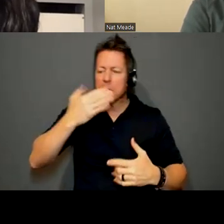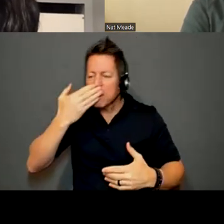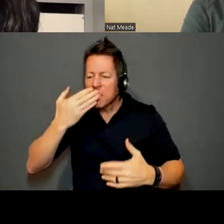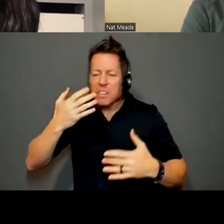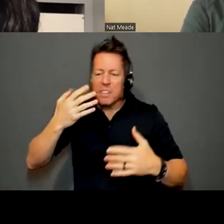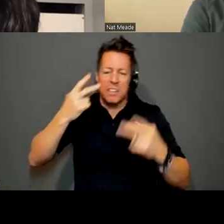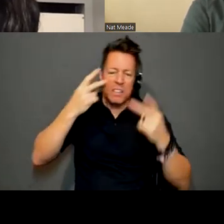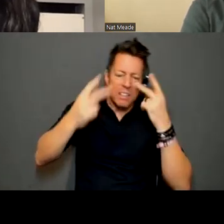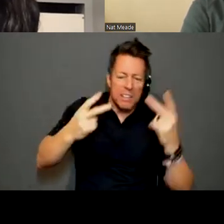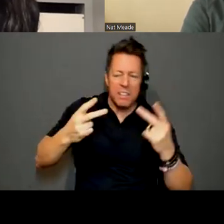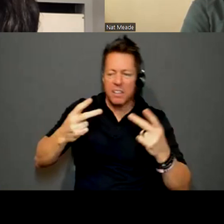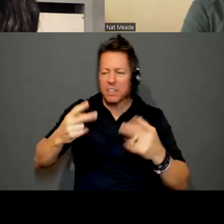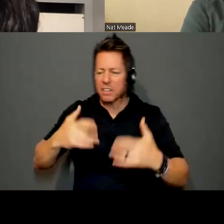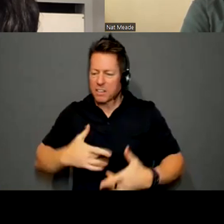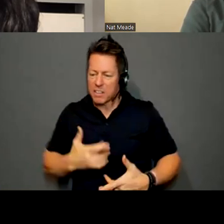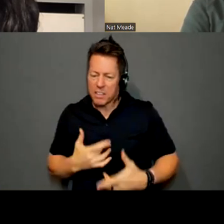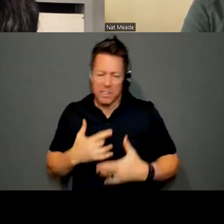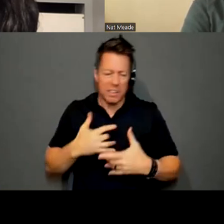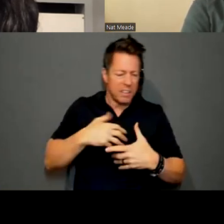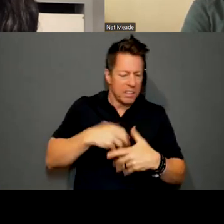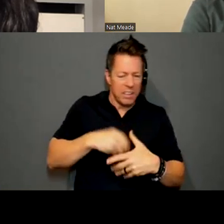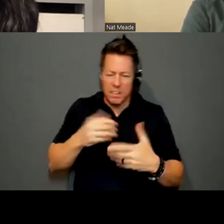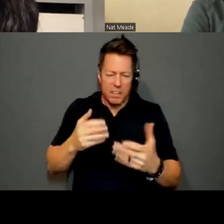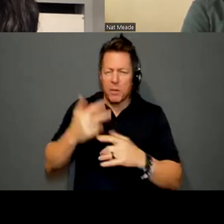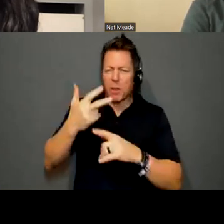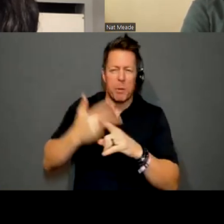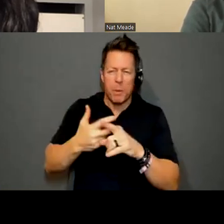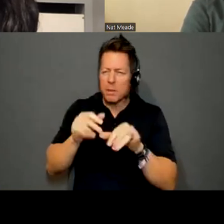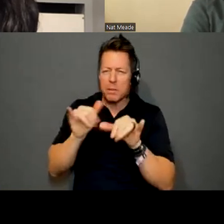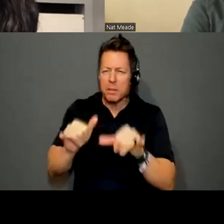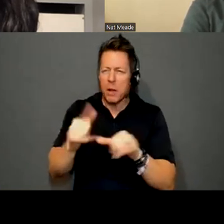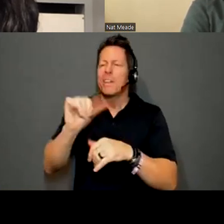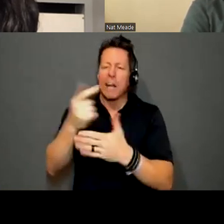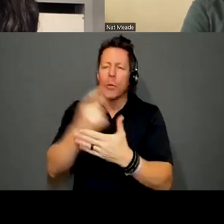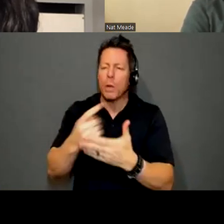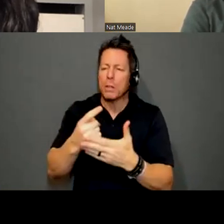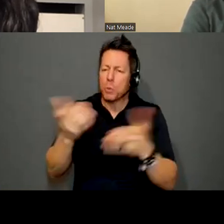remind you of the three months that you spent there or 10 weeks that you spent here?